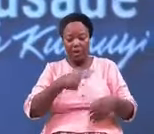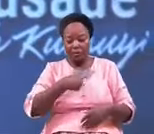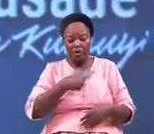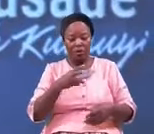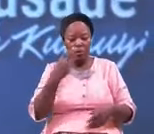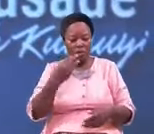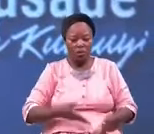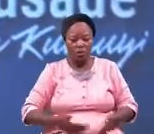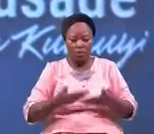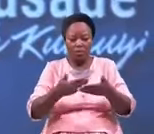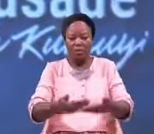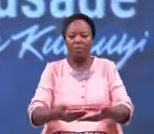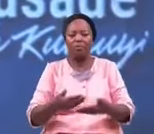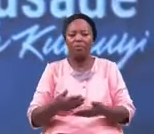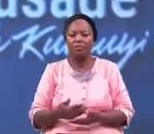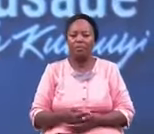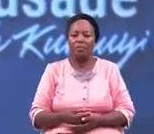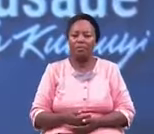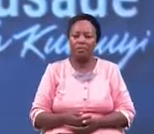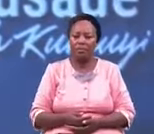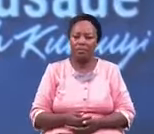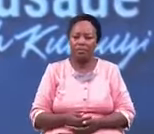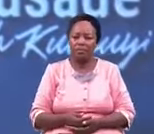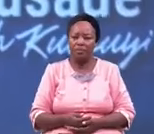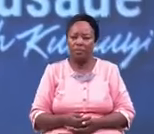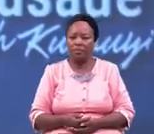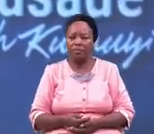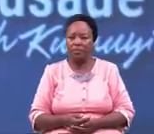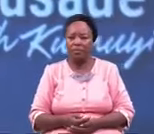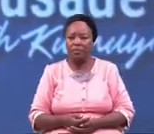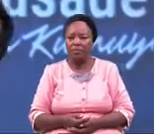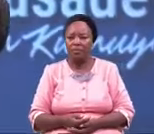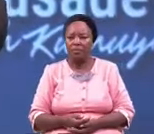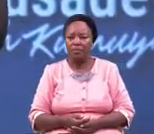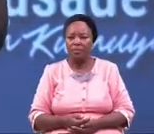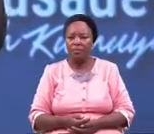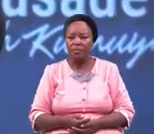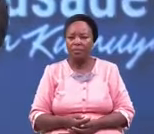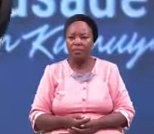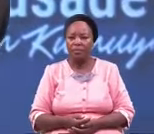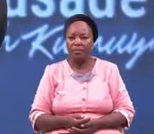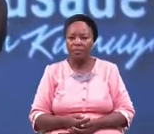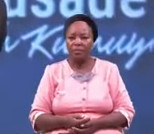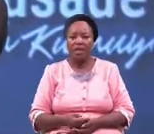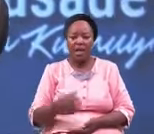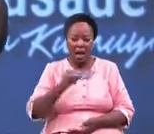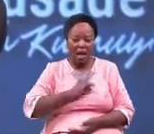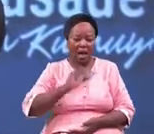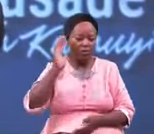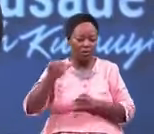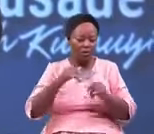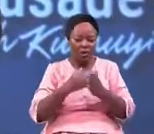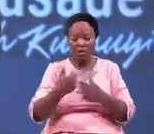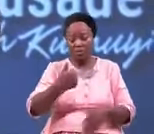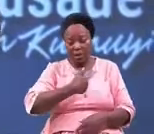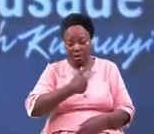i'll do it myself